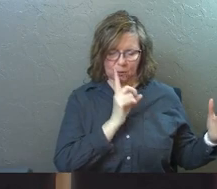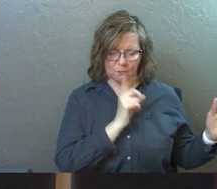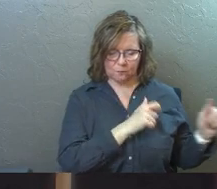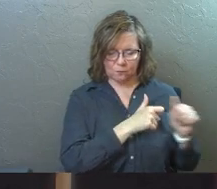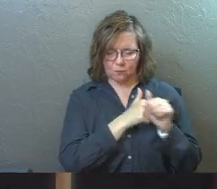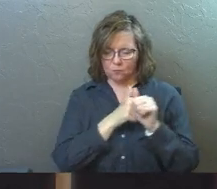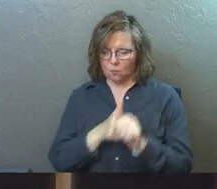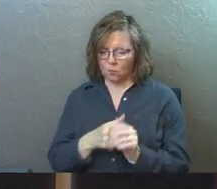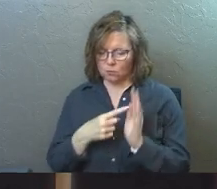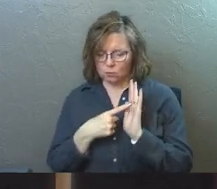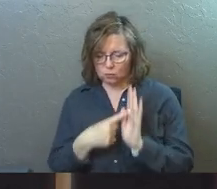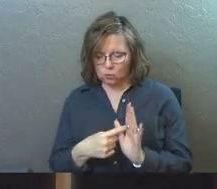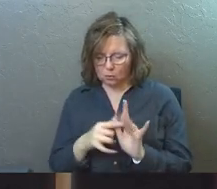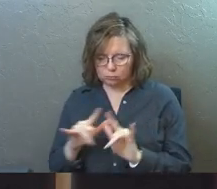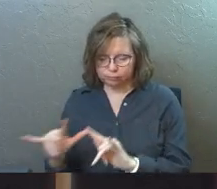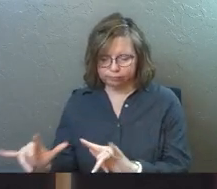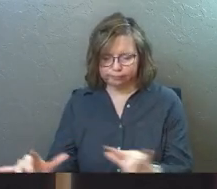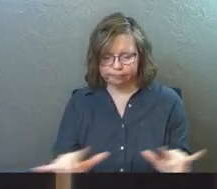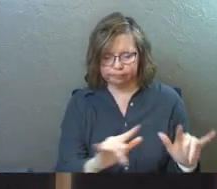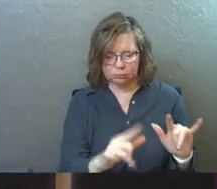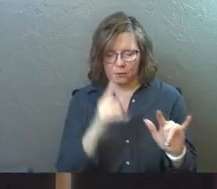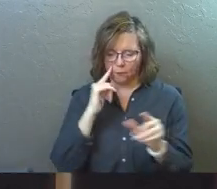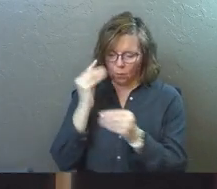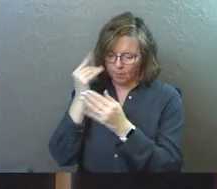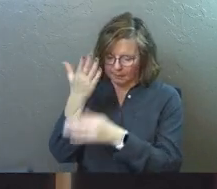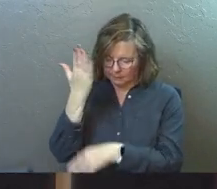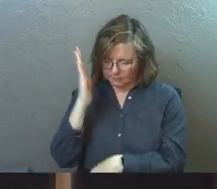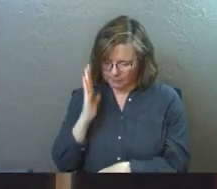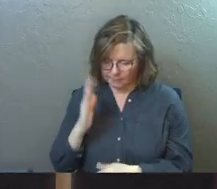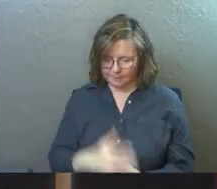the love of other people, for the obedience of God.